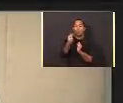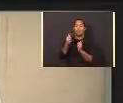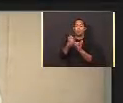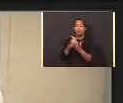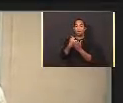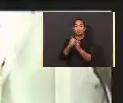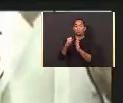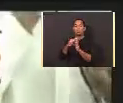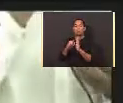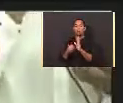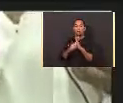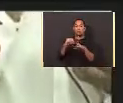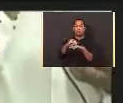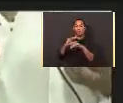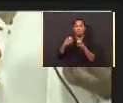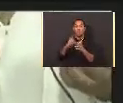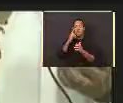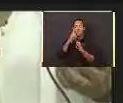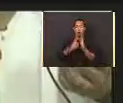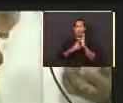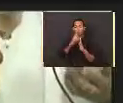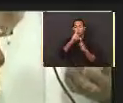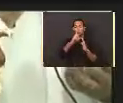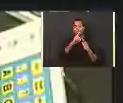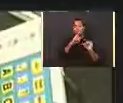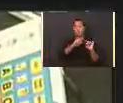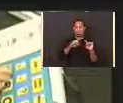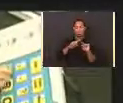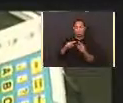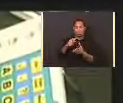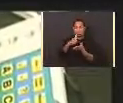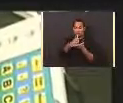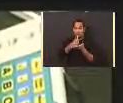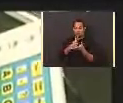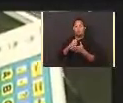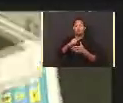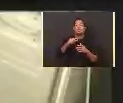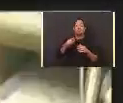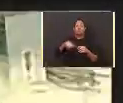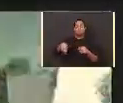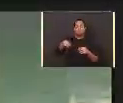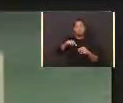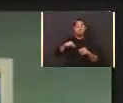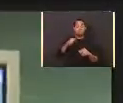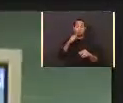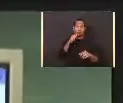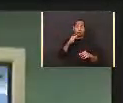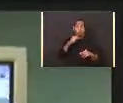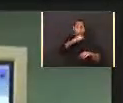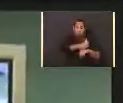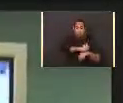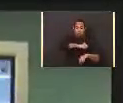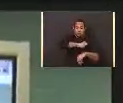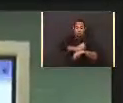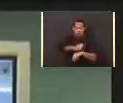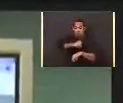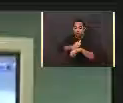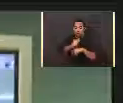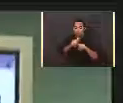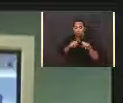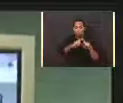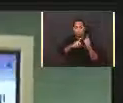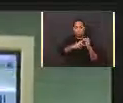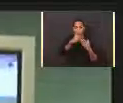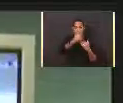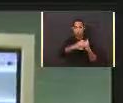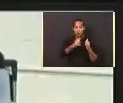such as the State Council on Developmental Disabilities, innovative projects have been established to provide students that are diverse in nature